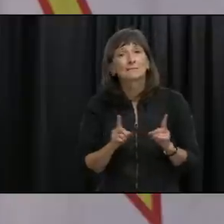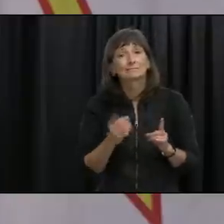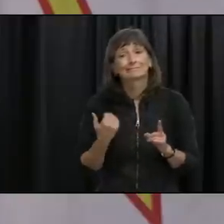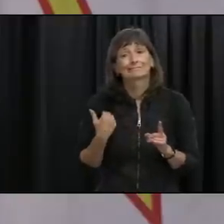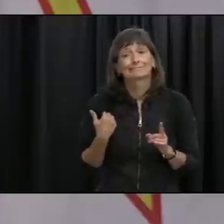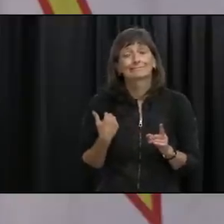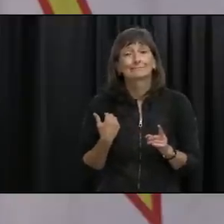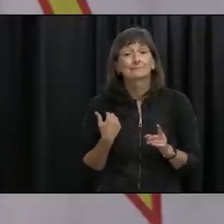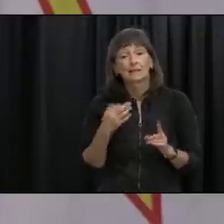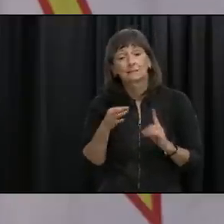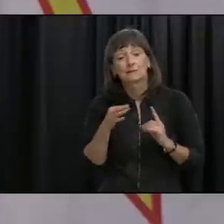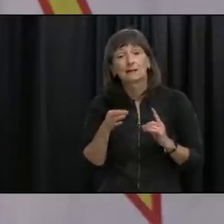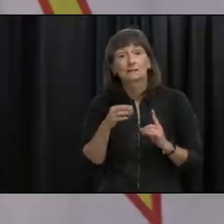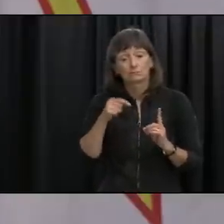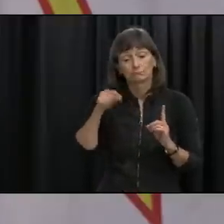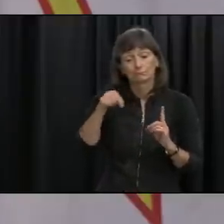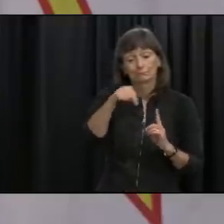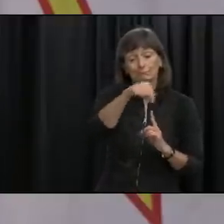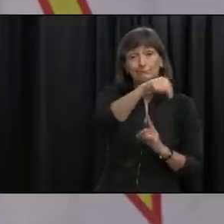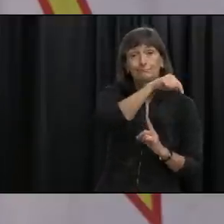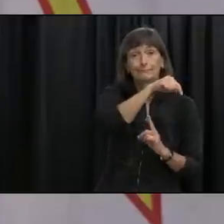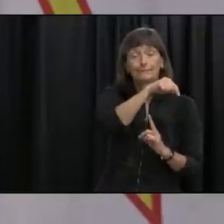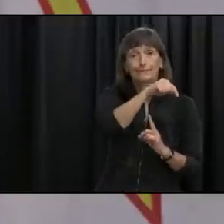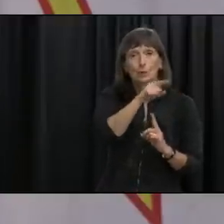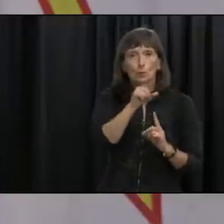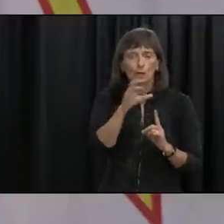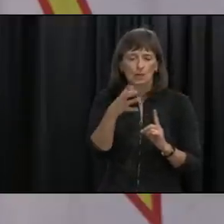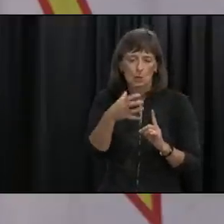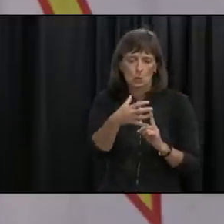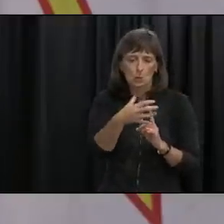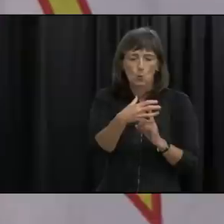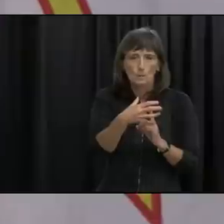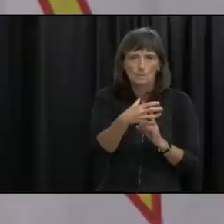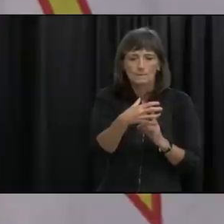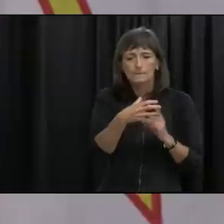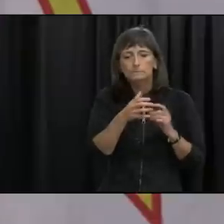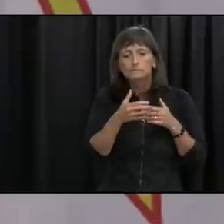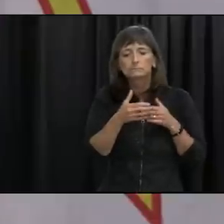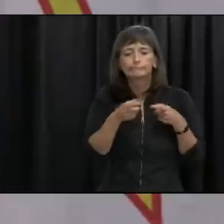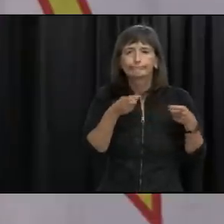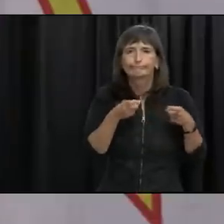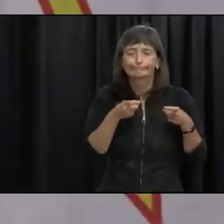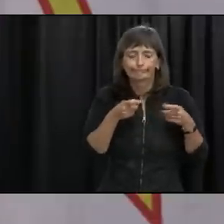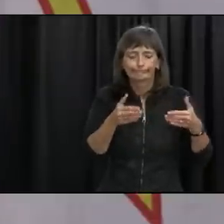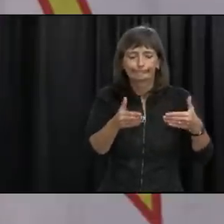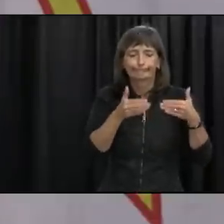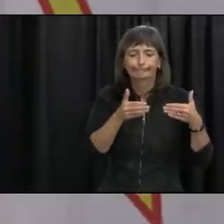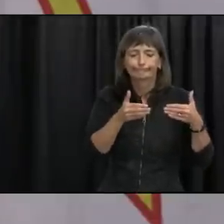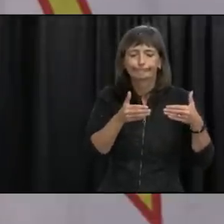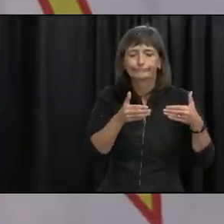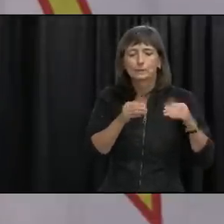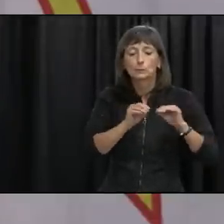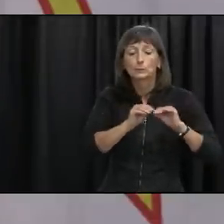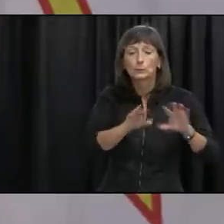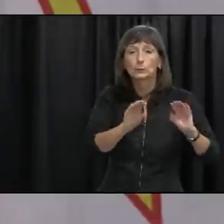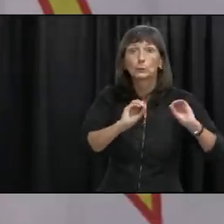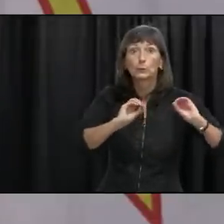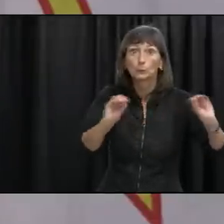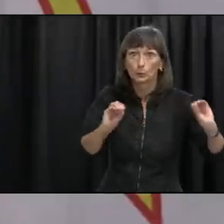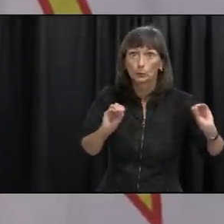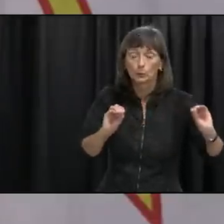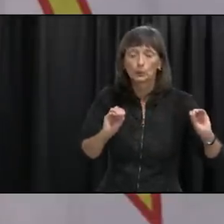use our contact tracing really to really draw a tight circle around uh cases and and their contacts and in this